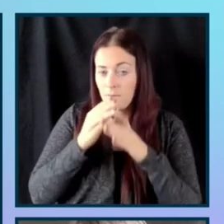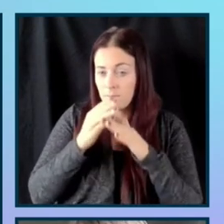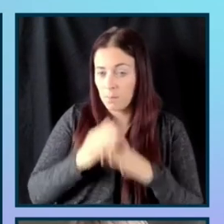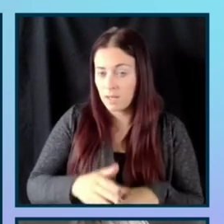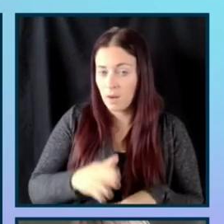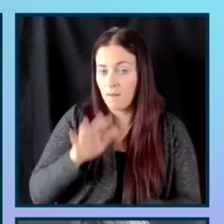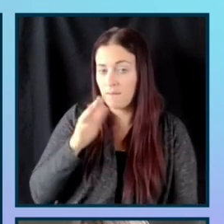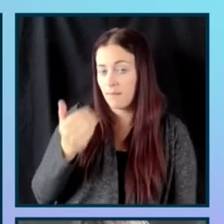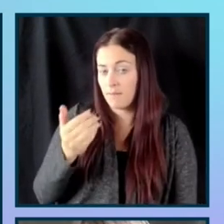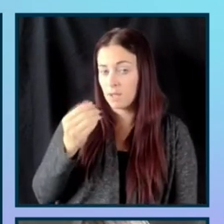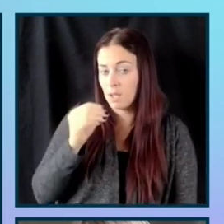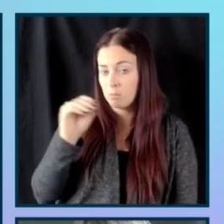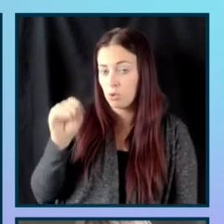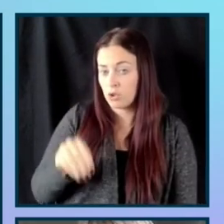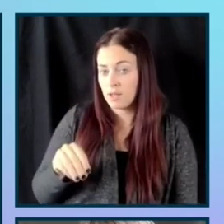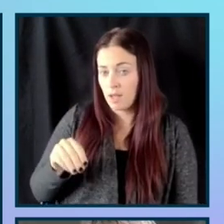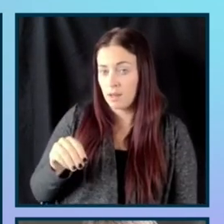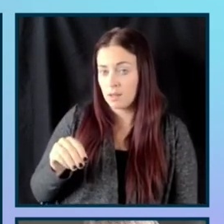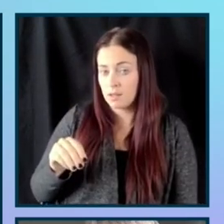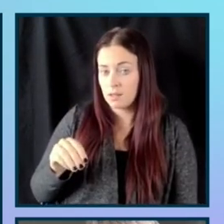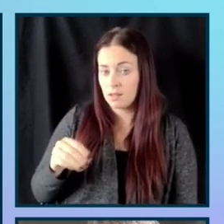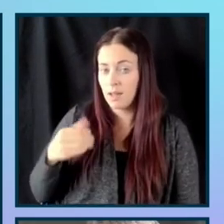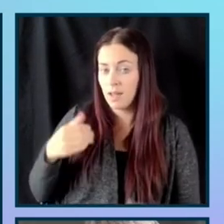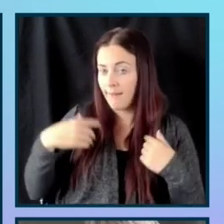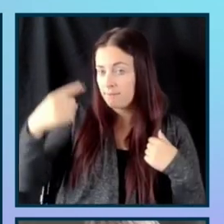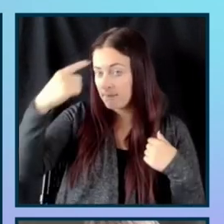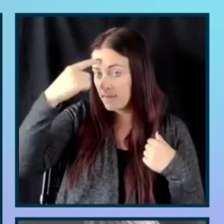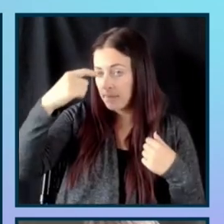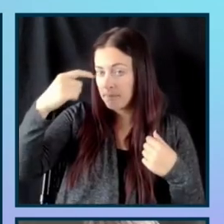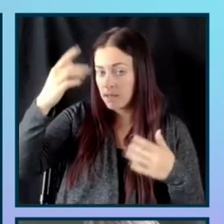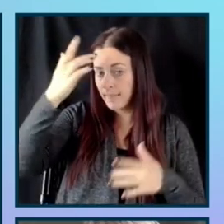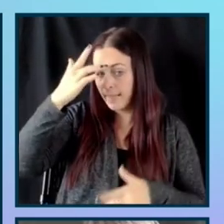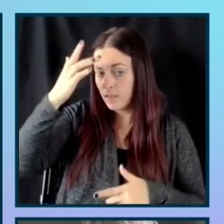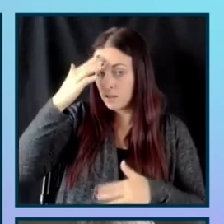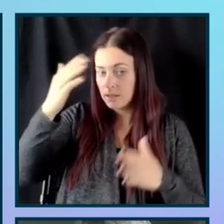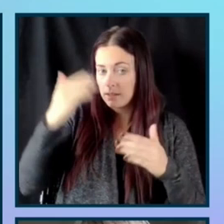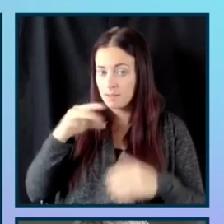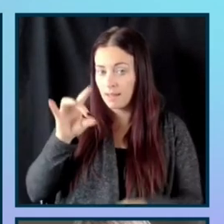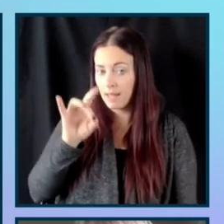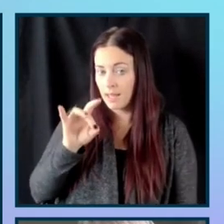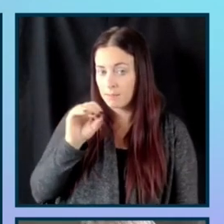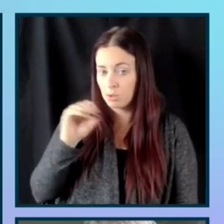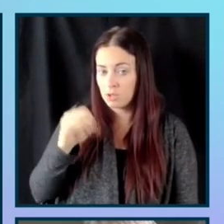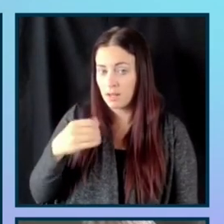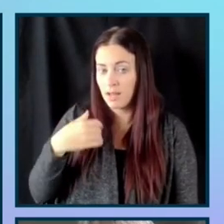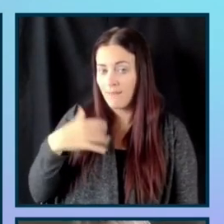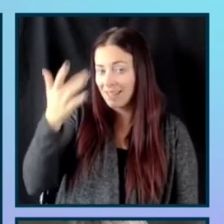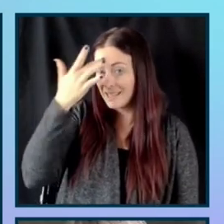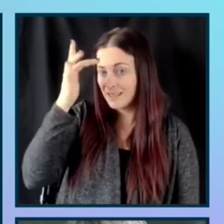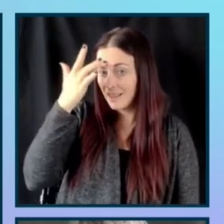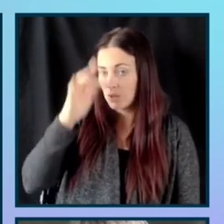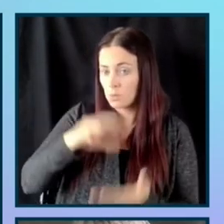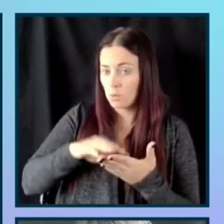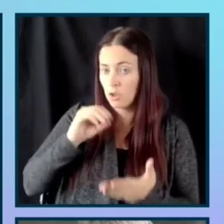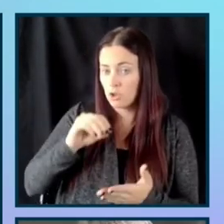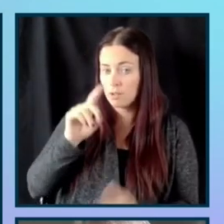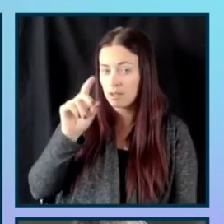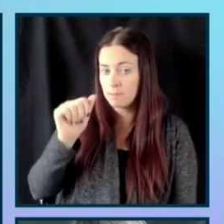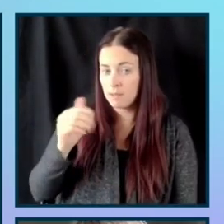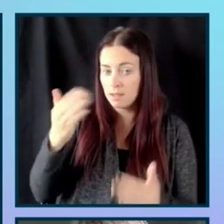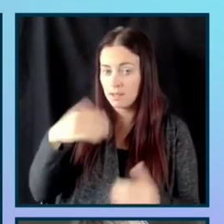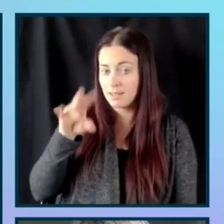a, um, uh, mental illness, um, 8% intellectual or learning disability, 7% physical,